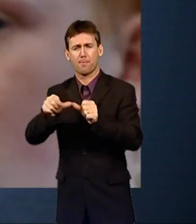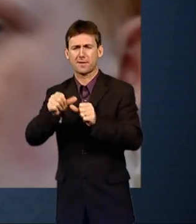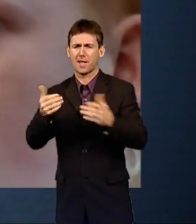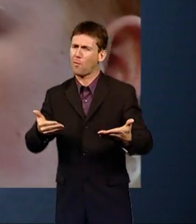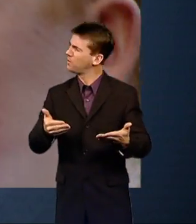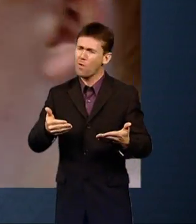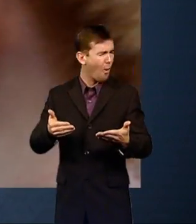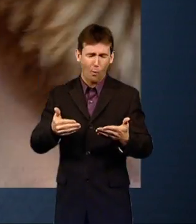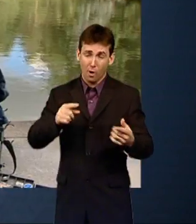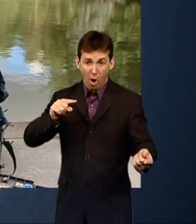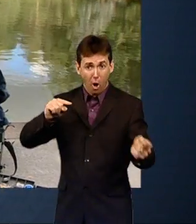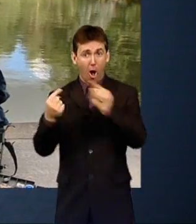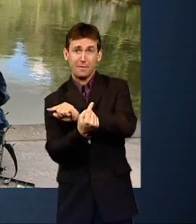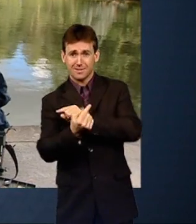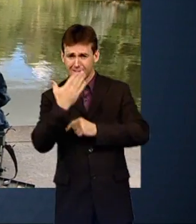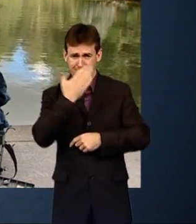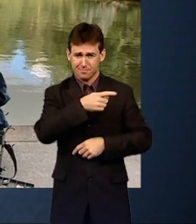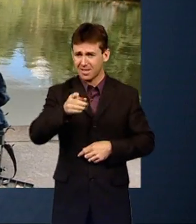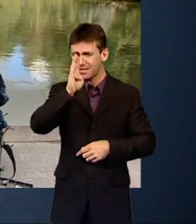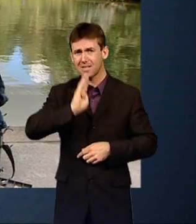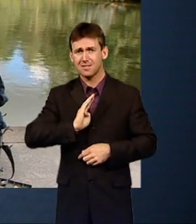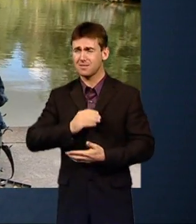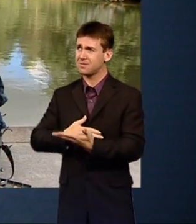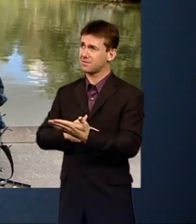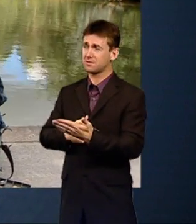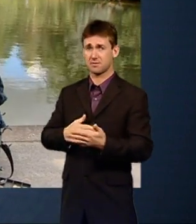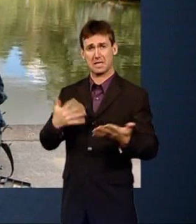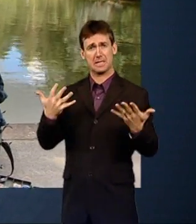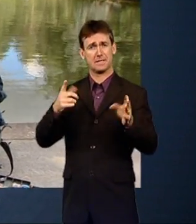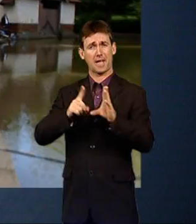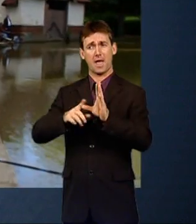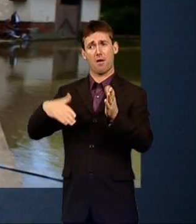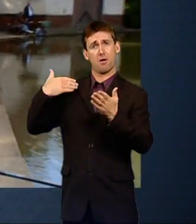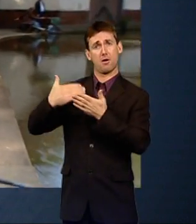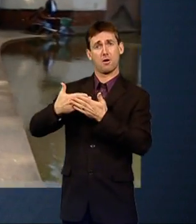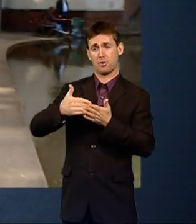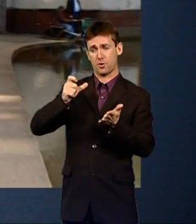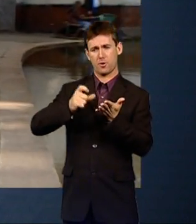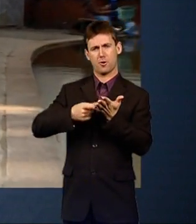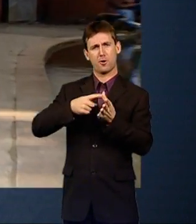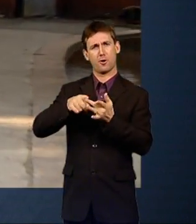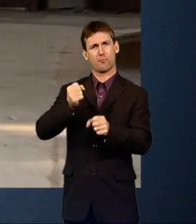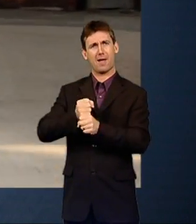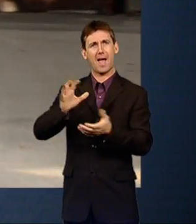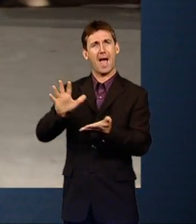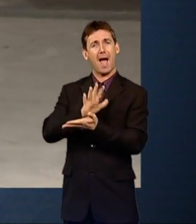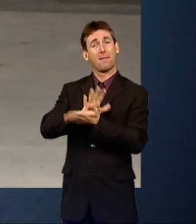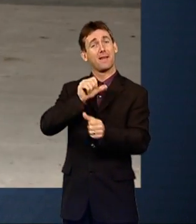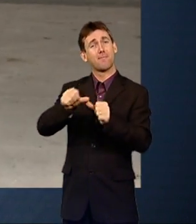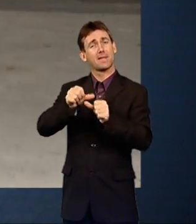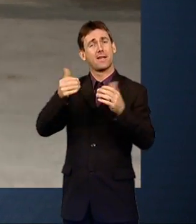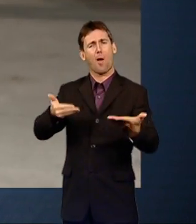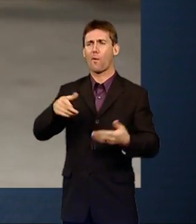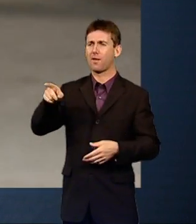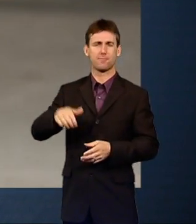Almost a decade on, medication doesn't seem to have made life any happier for Craig Buxton. Like Yaz, he too